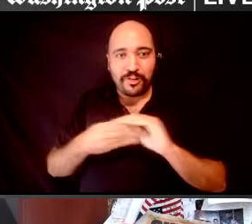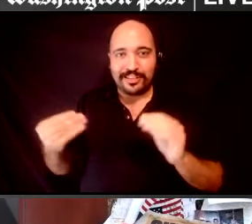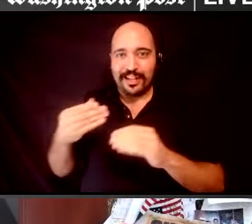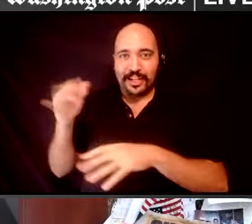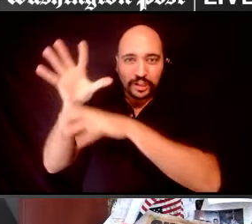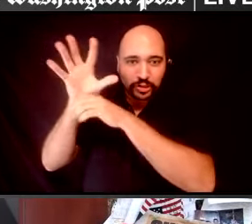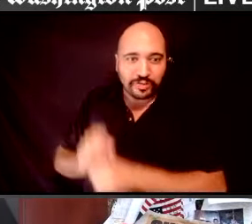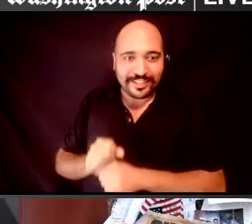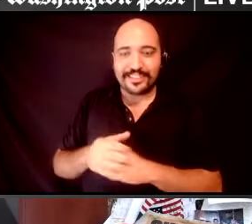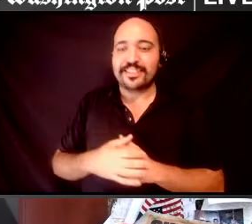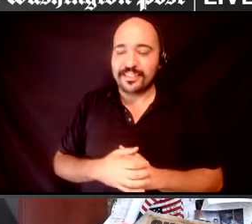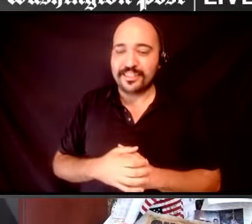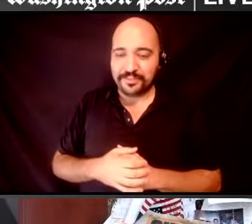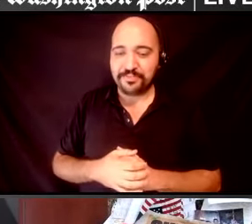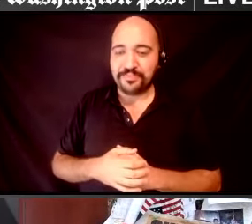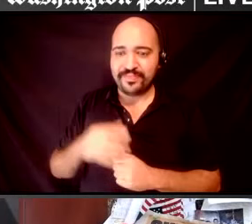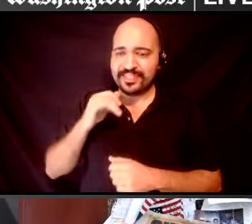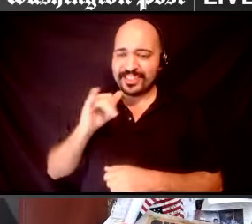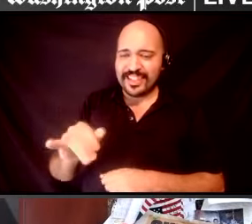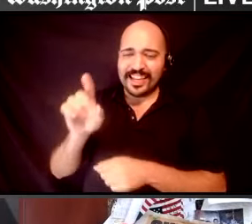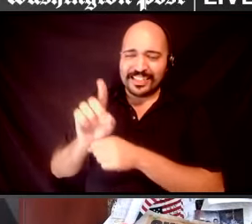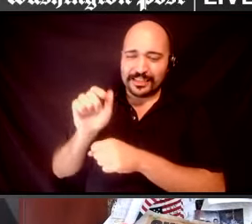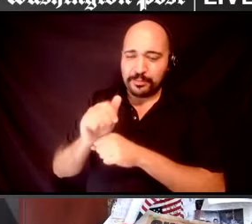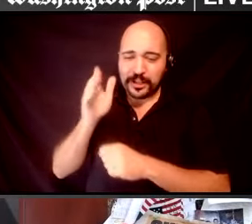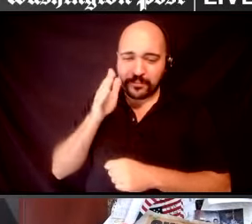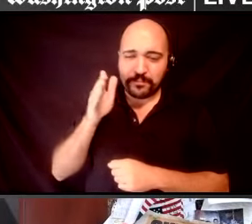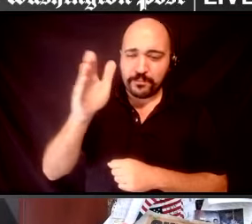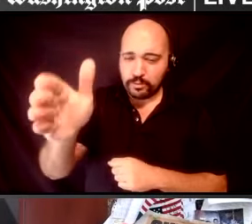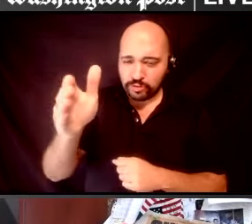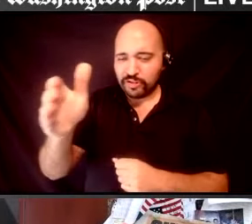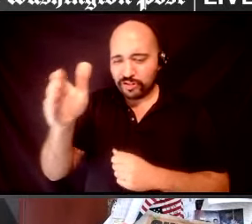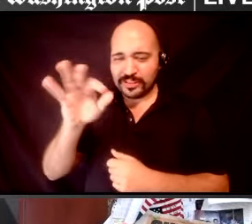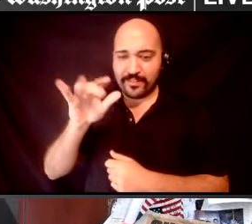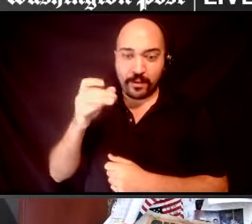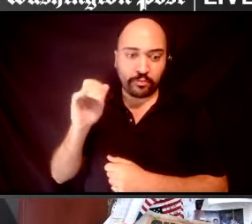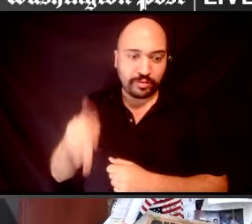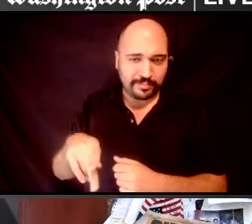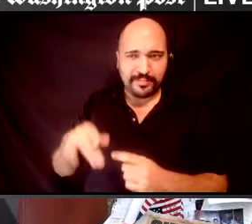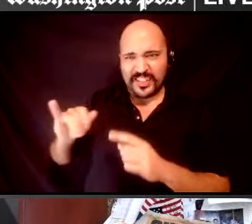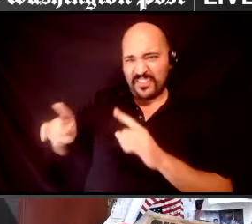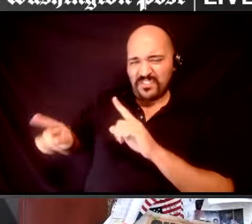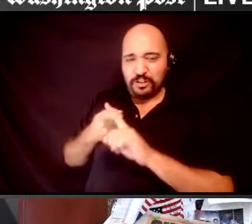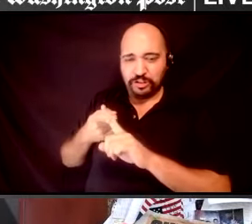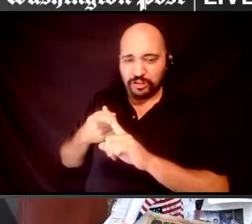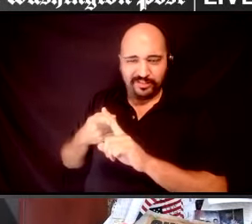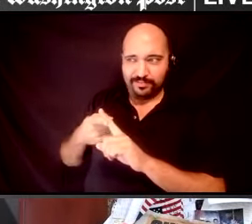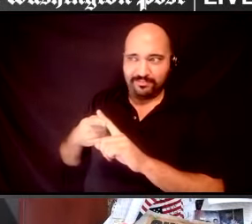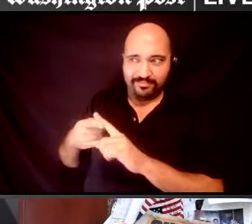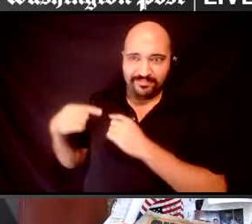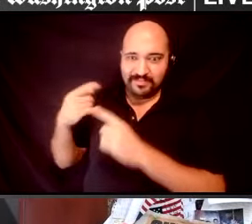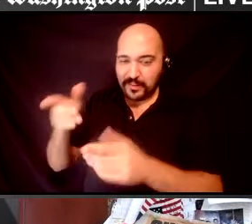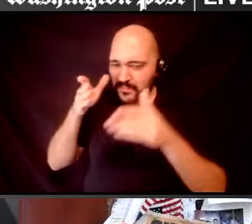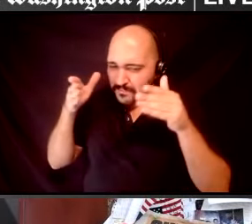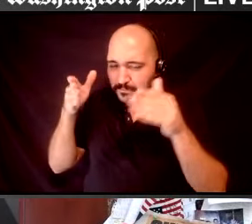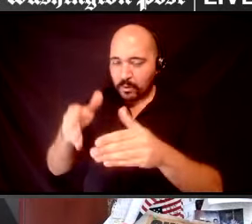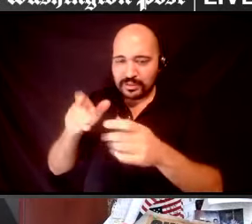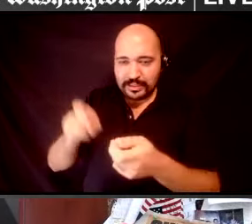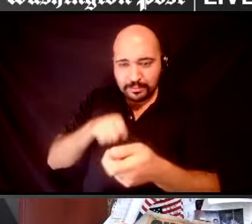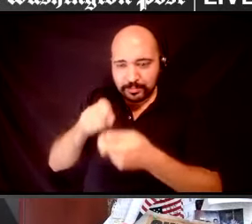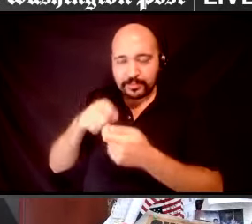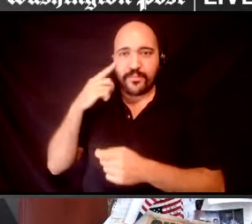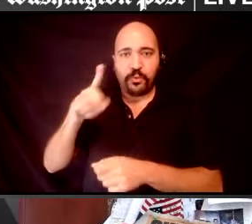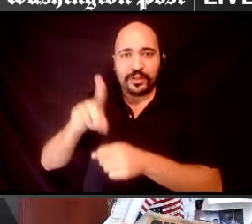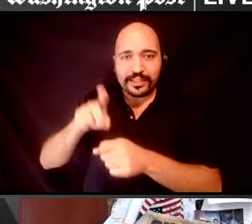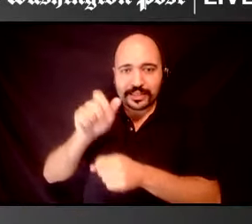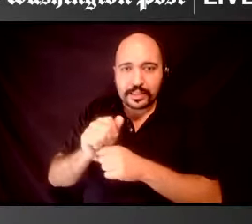Yeah, yeah, the Disability Futures Fellowship is the first of its kind that's specifically for disabled artists and